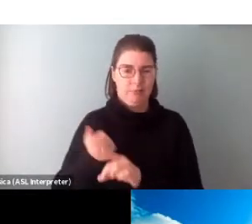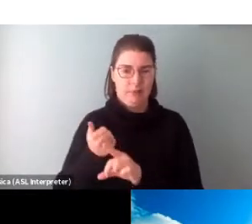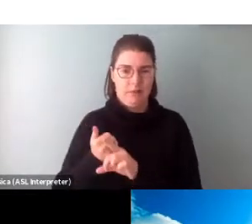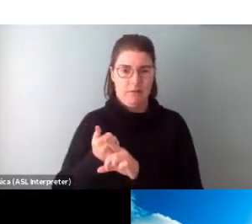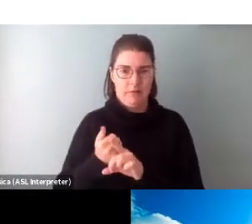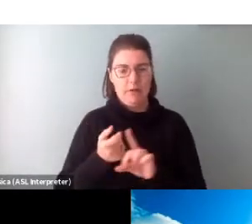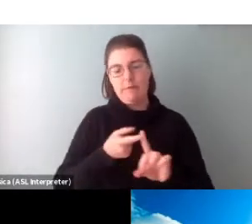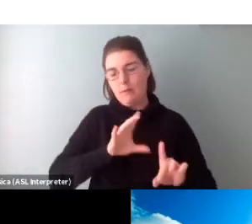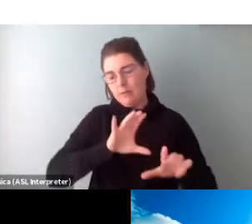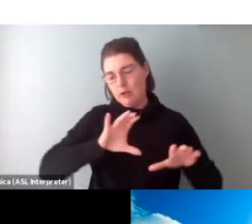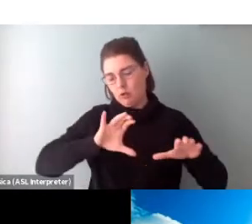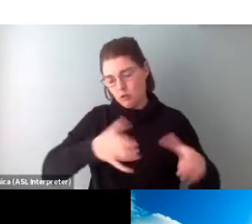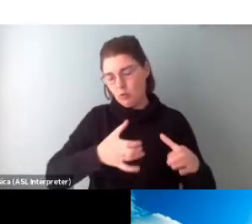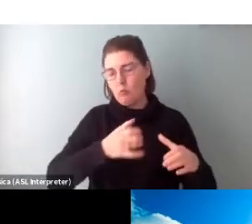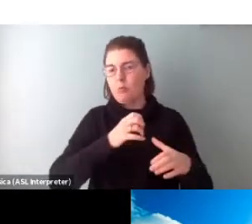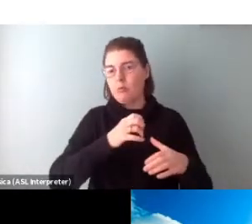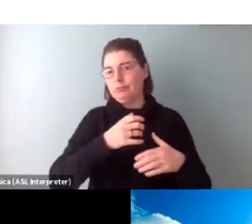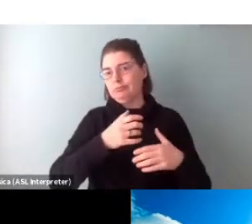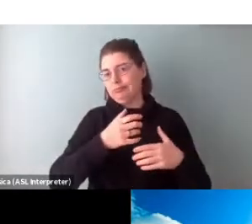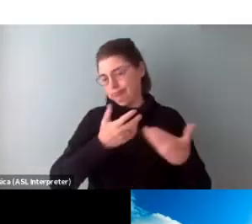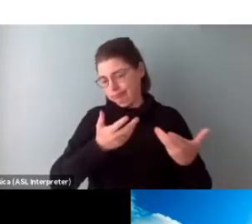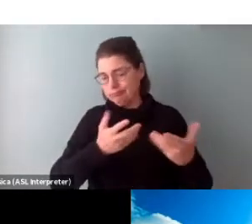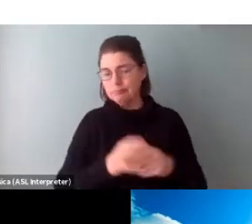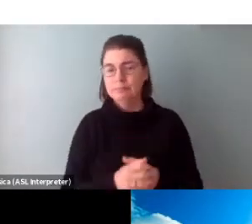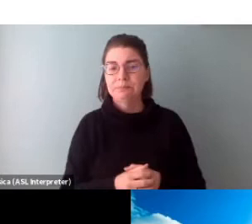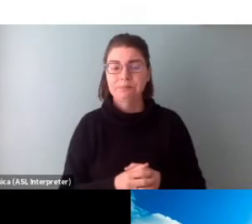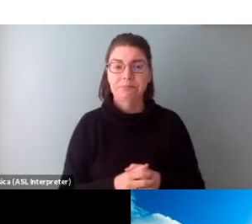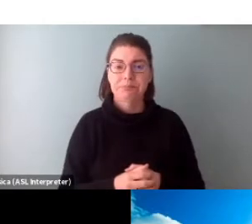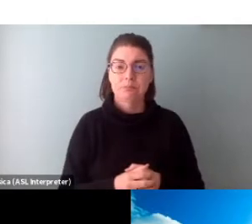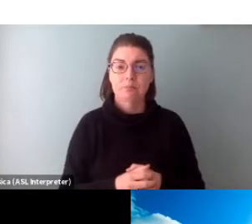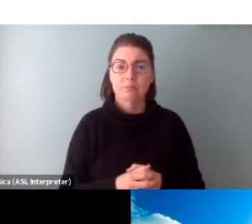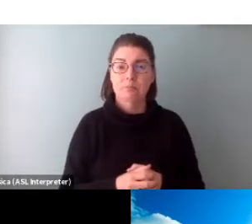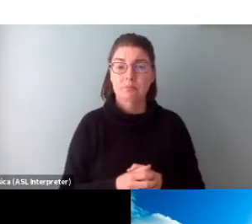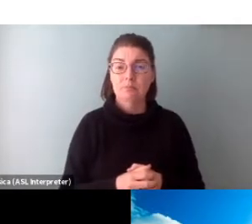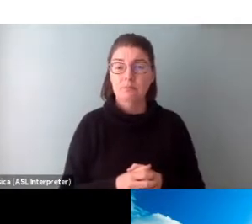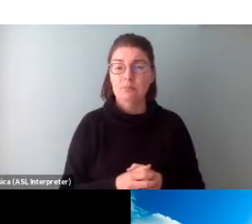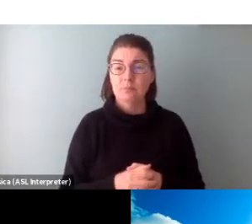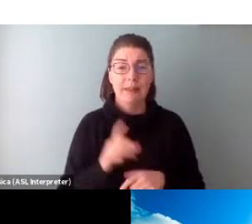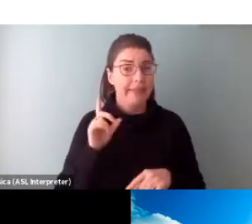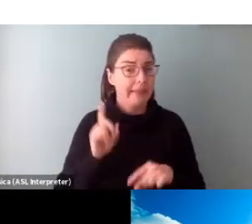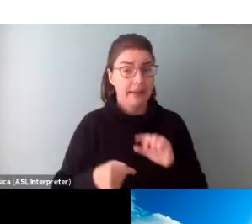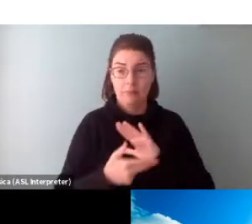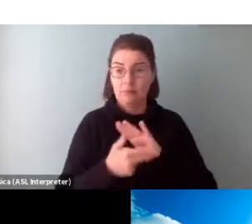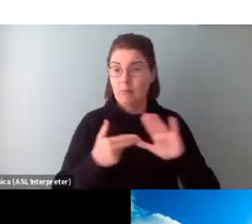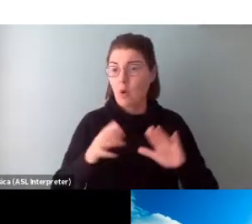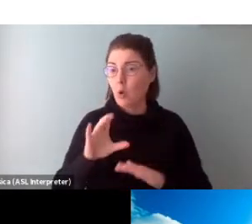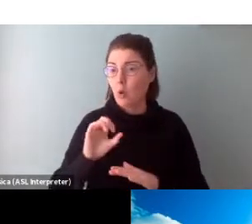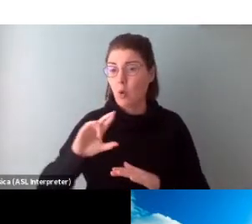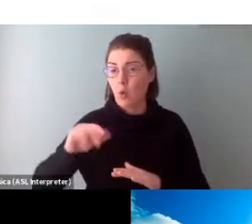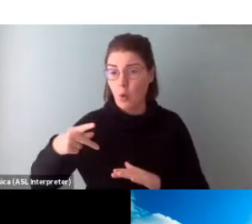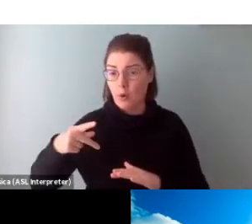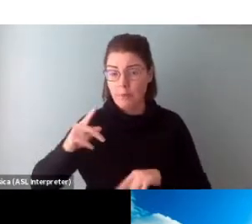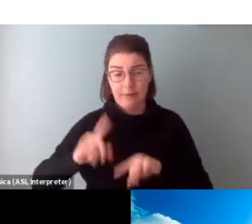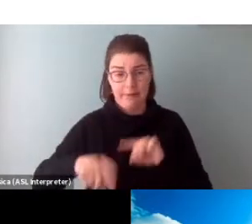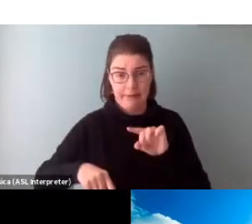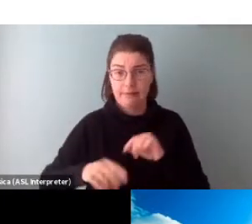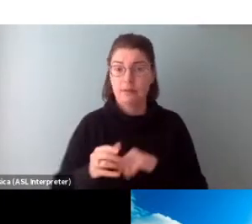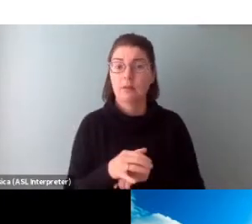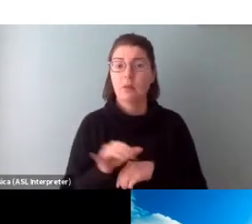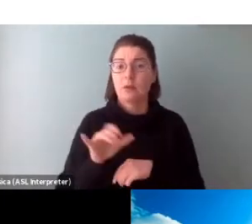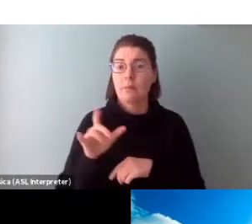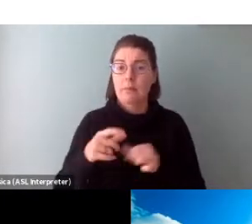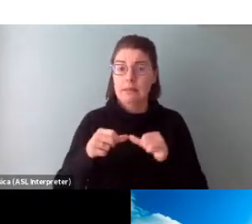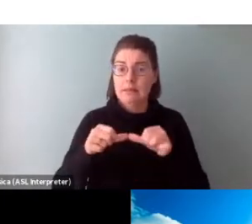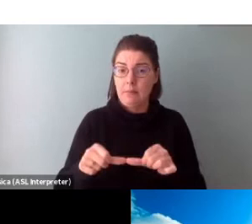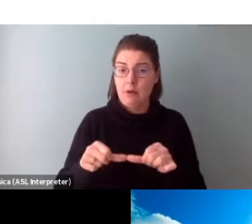of the ad hoc group or collective, and they must not be a corporation, and they must also be able to deposit